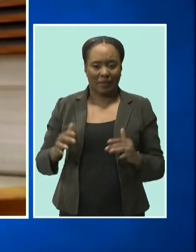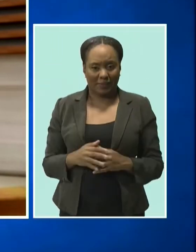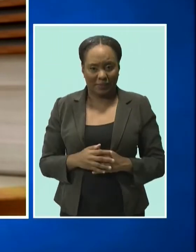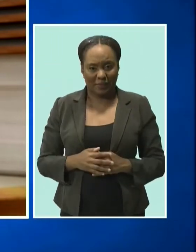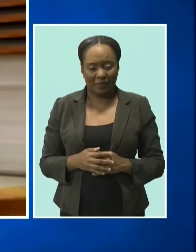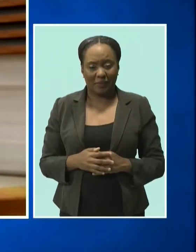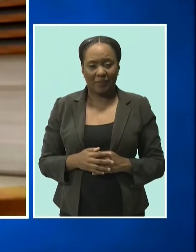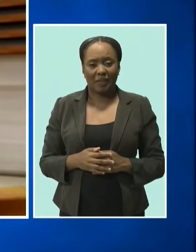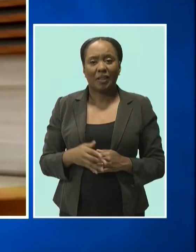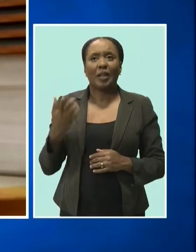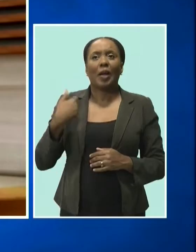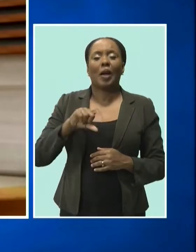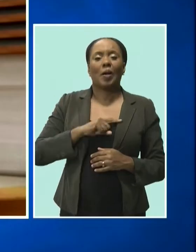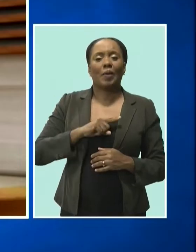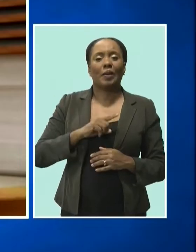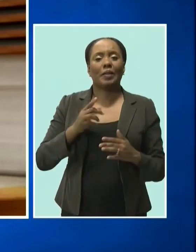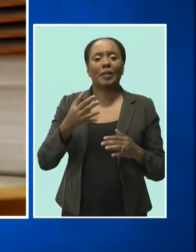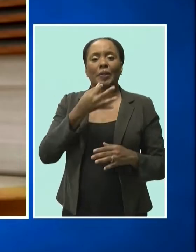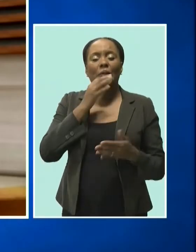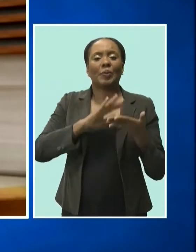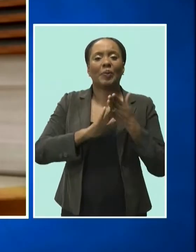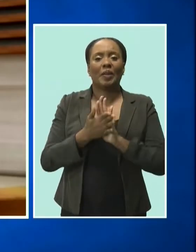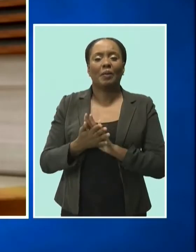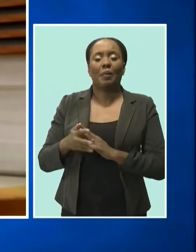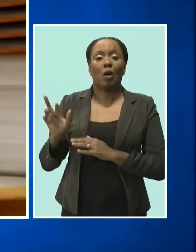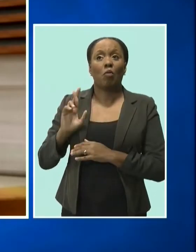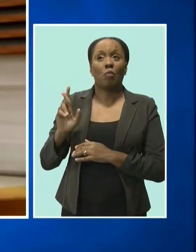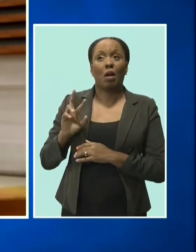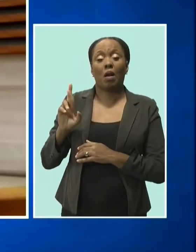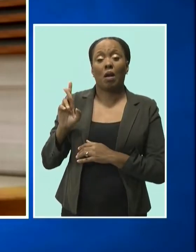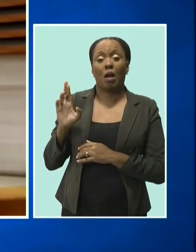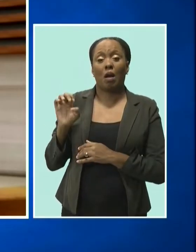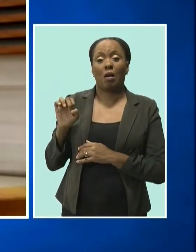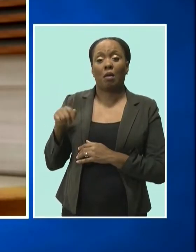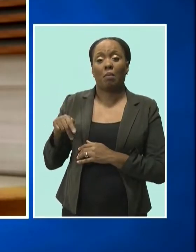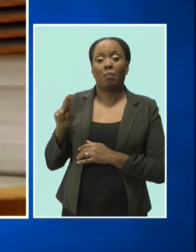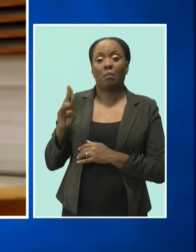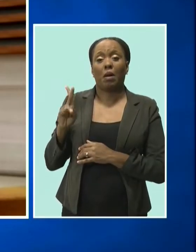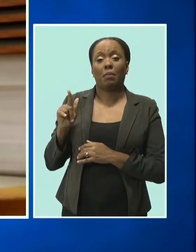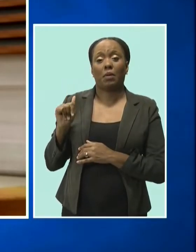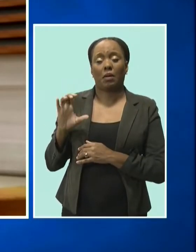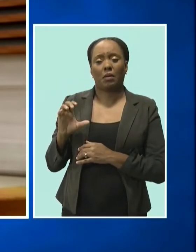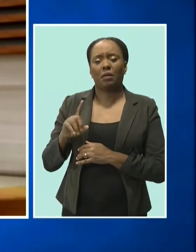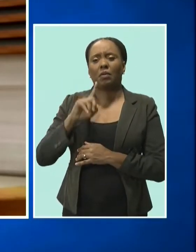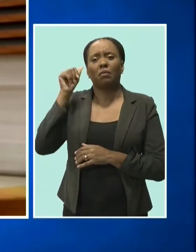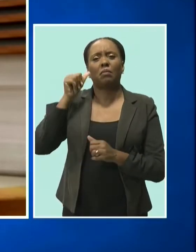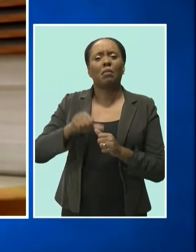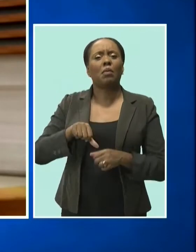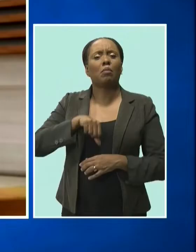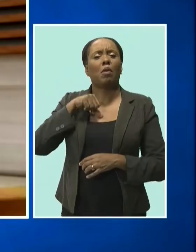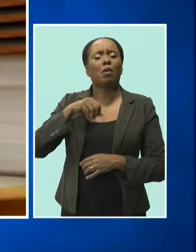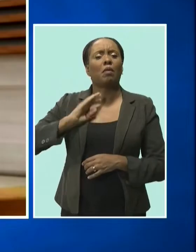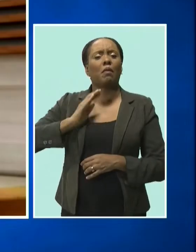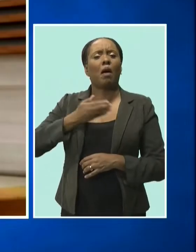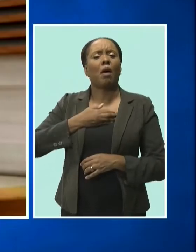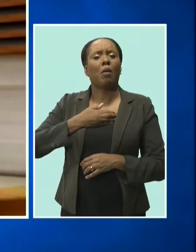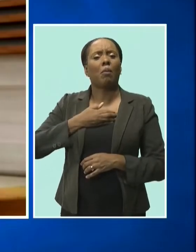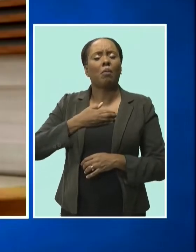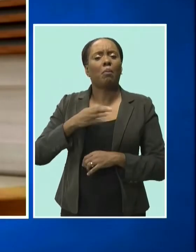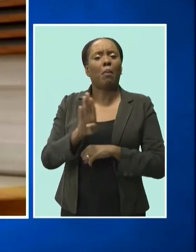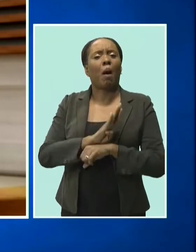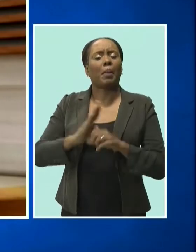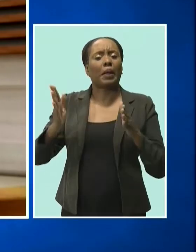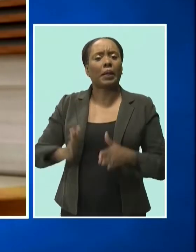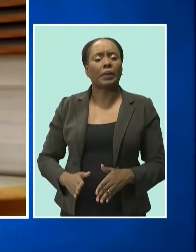transition to republican status, we need to be aware of our nationality, identity, and inspire